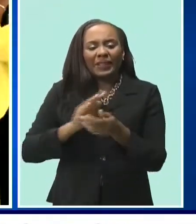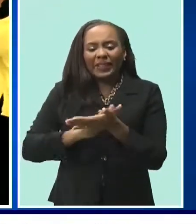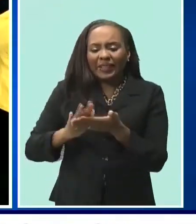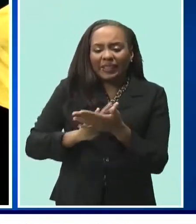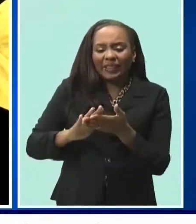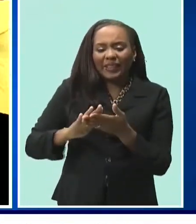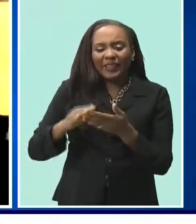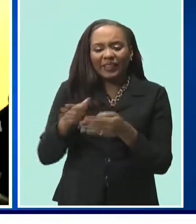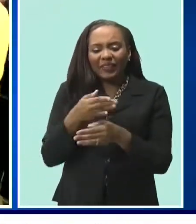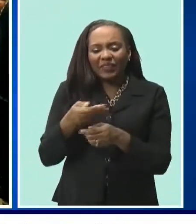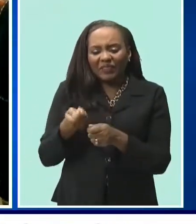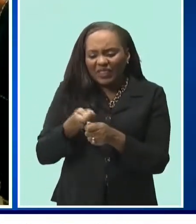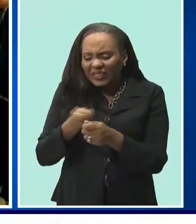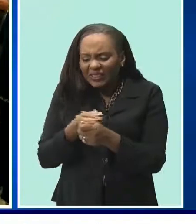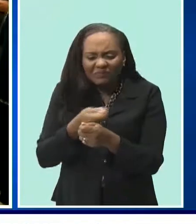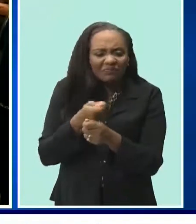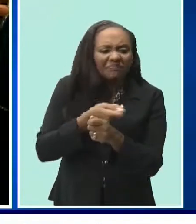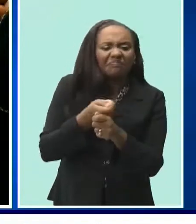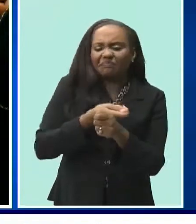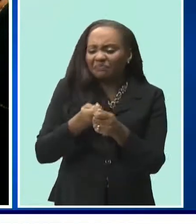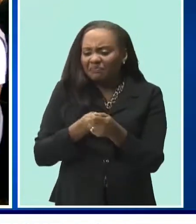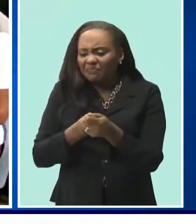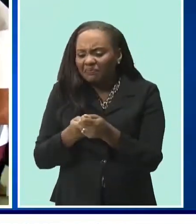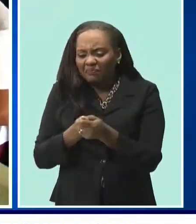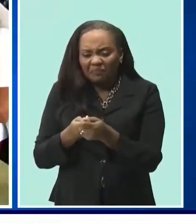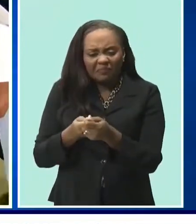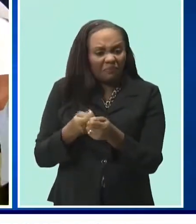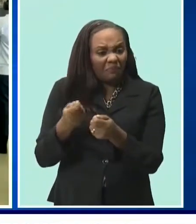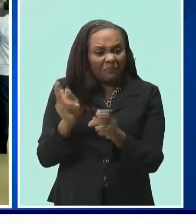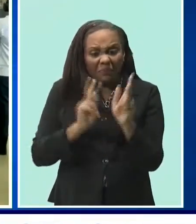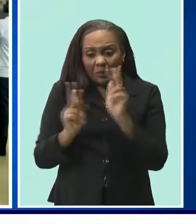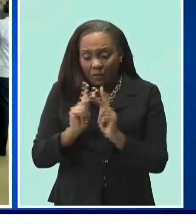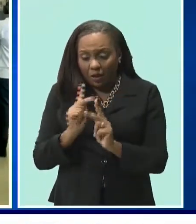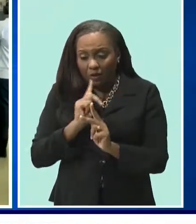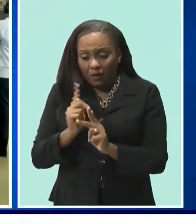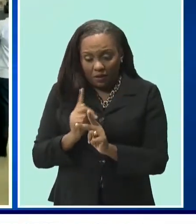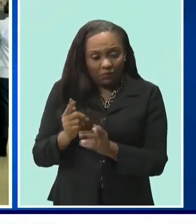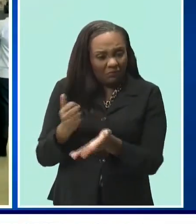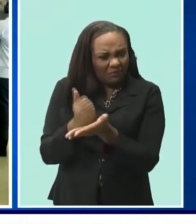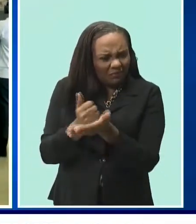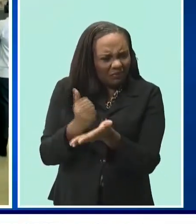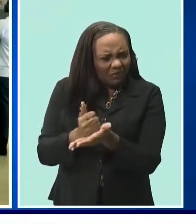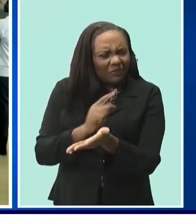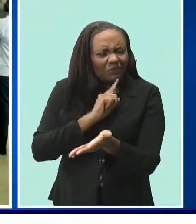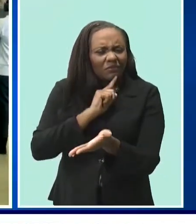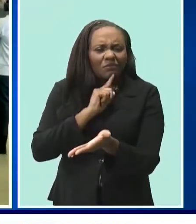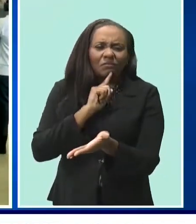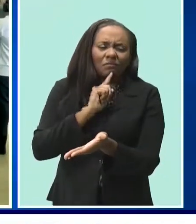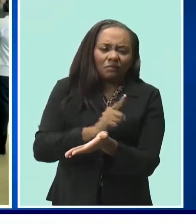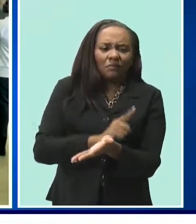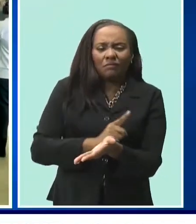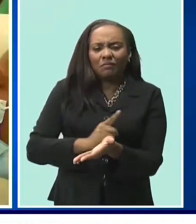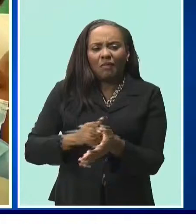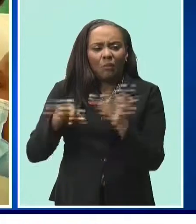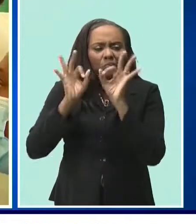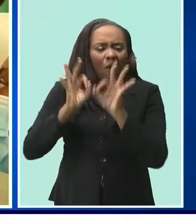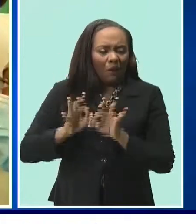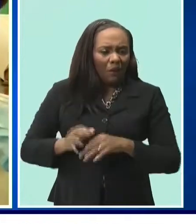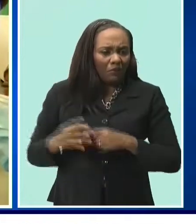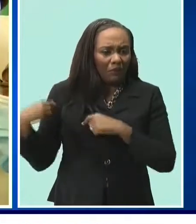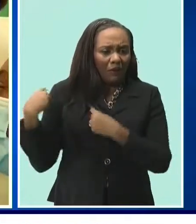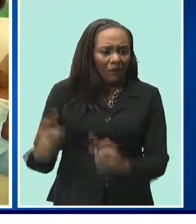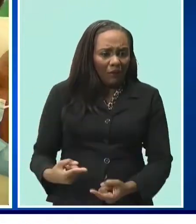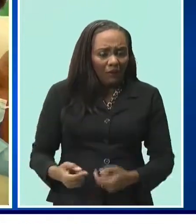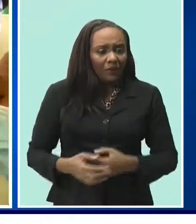cleaner, everybody involved that donate fish and it's going really well. Local